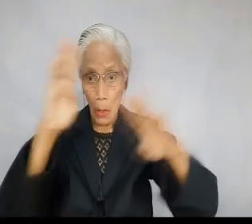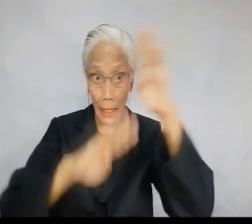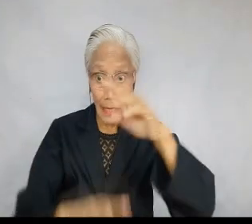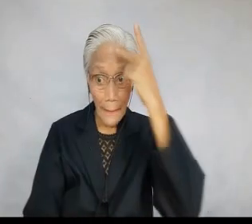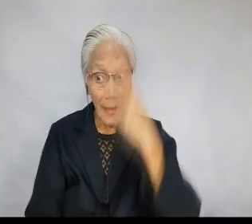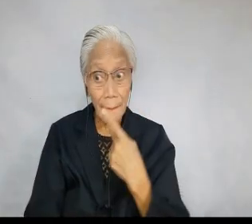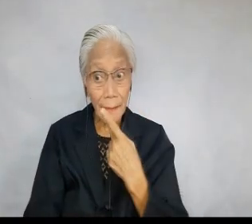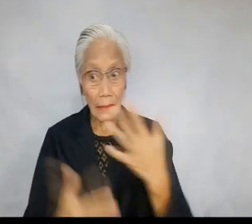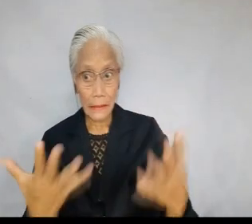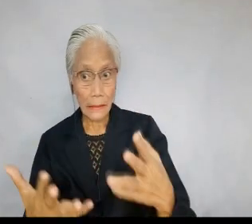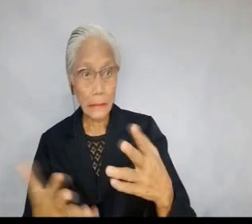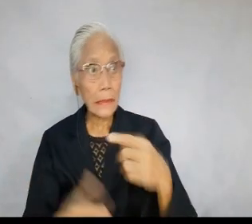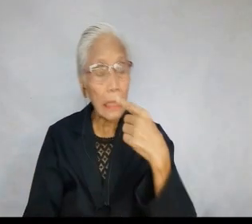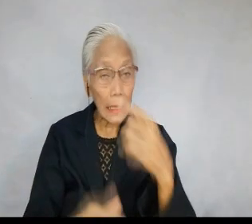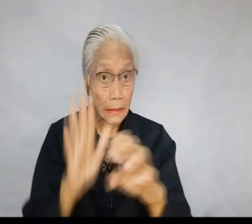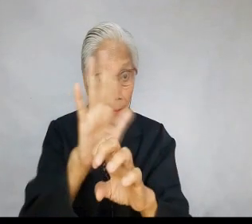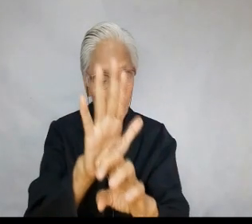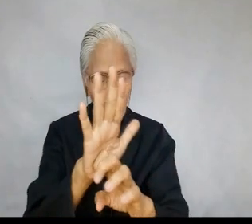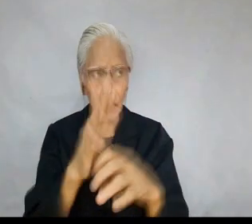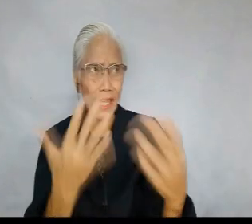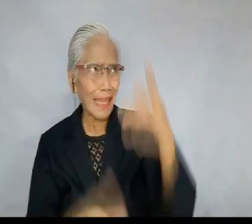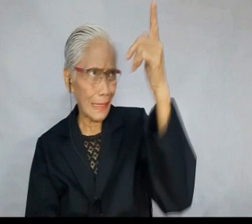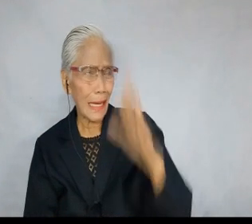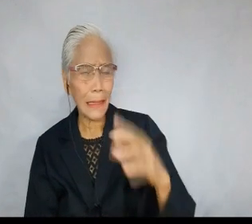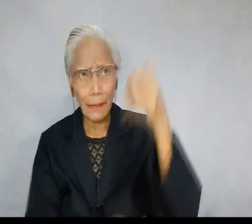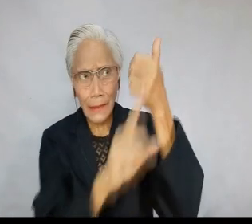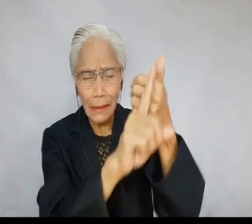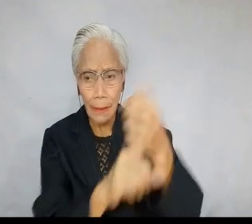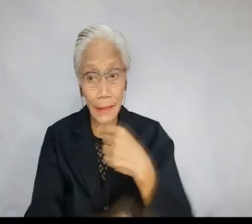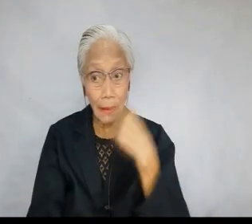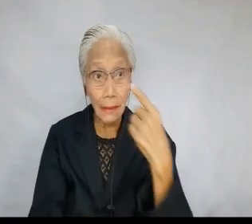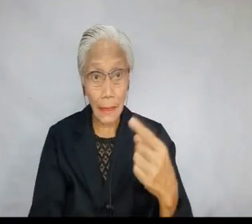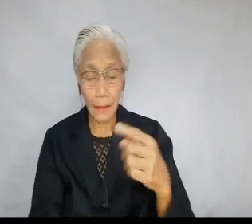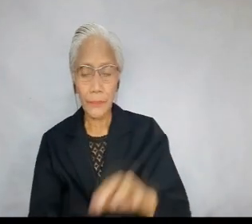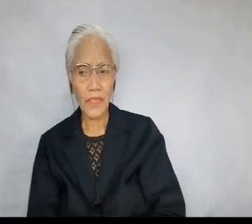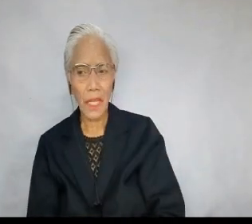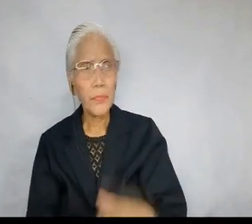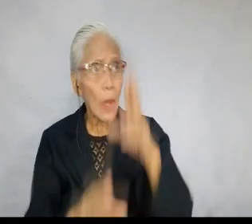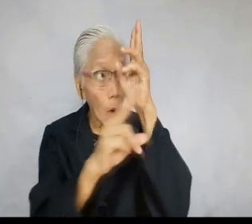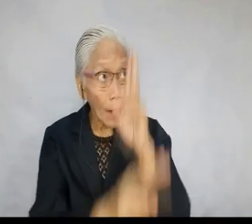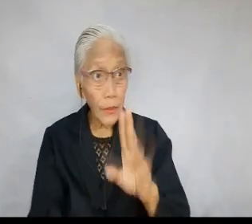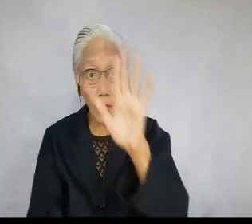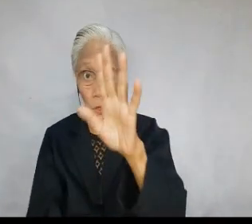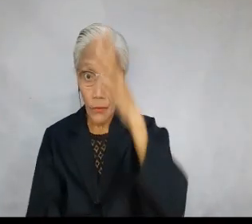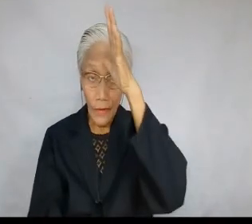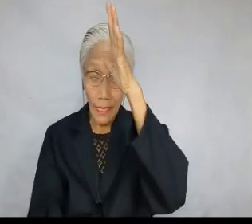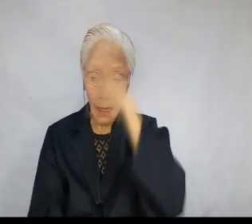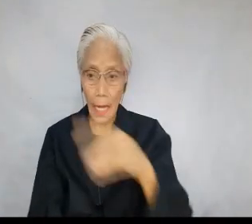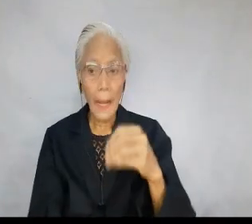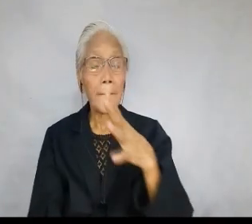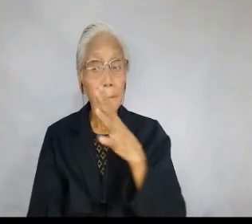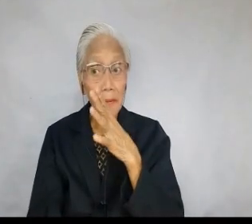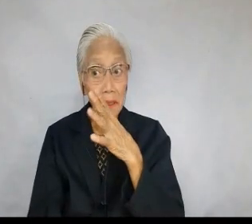repeatedly to male biological parents as father, when for example, God himself says in Exodus 20.12, to honor your